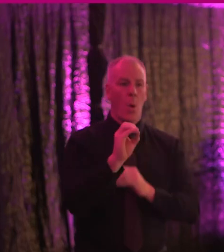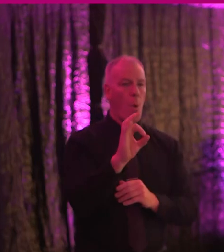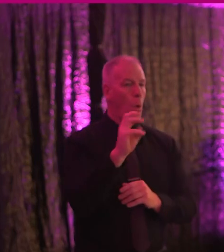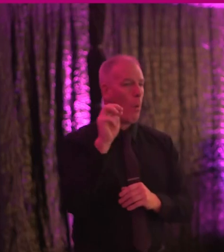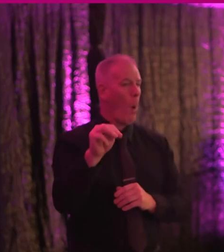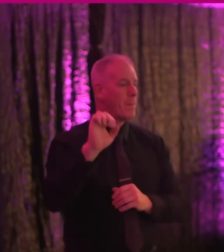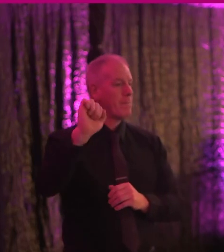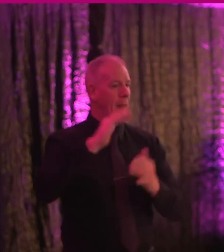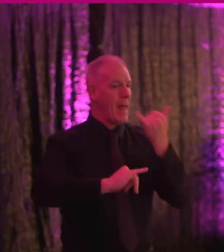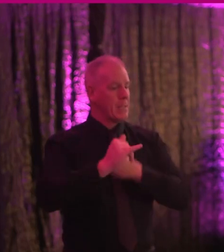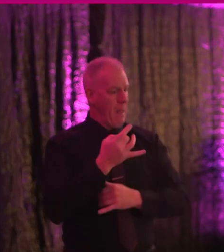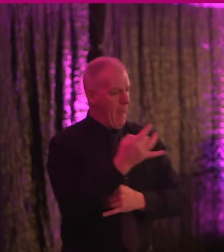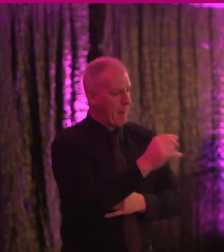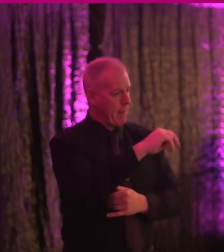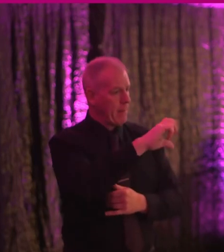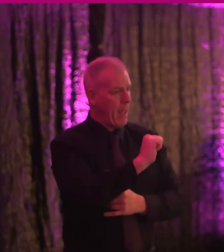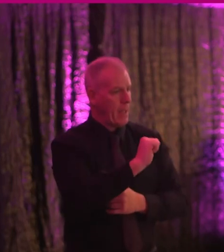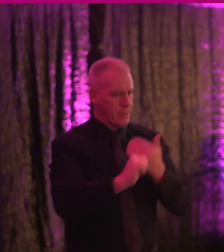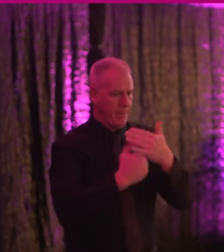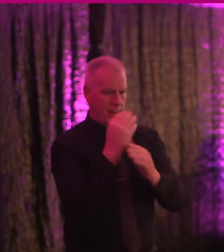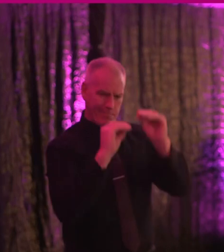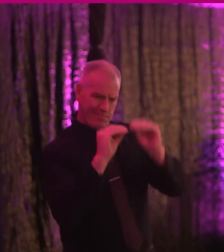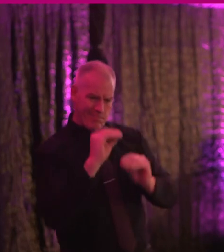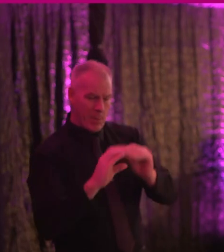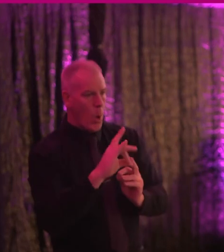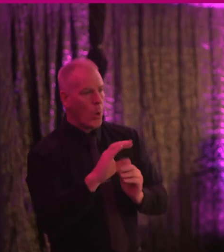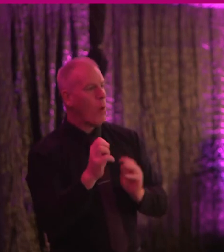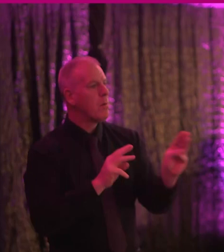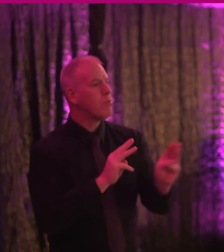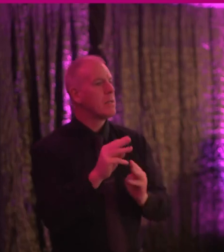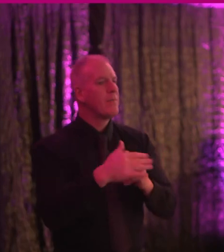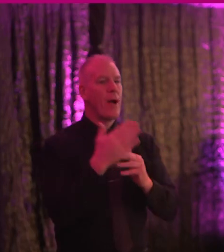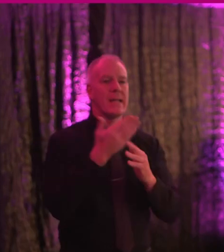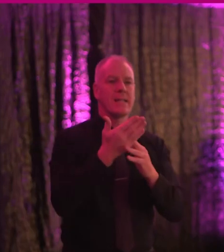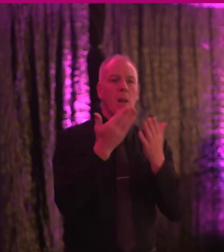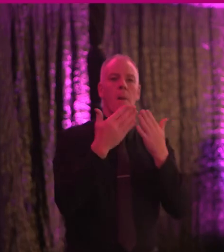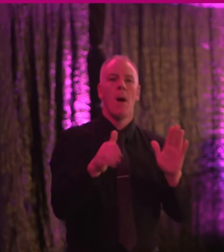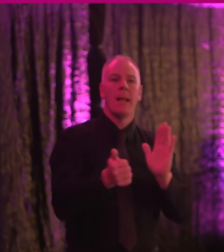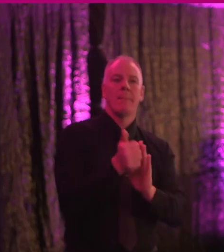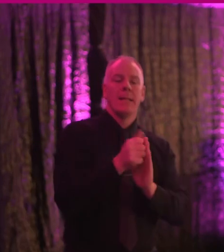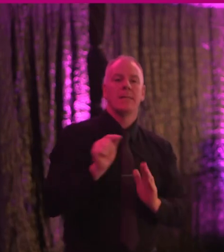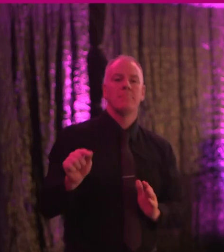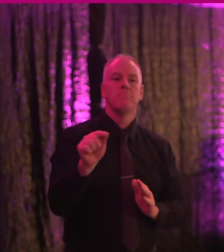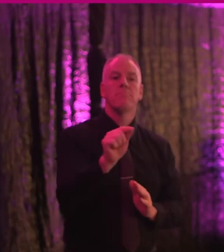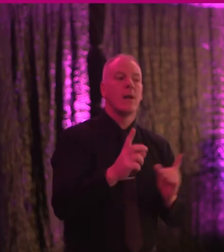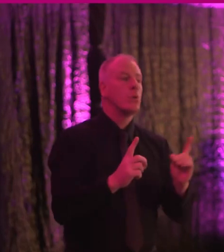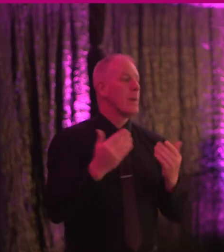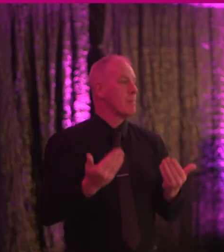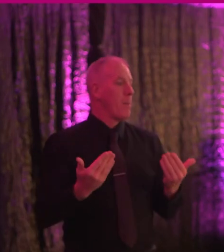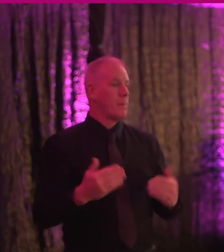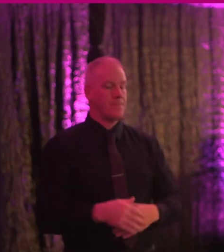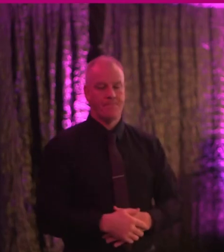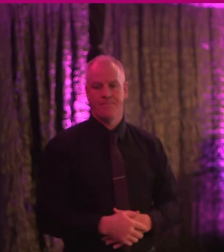requested the NDA to develop a code of practice on accessible public buildings and this is under development.